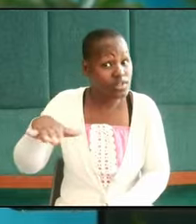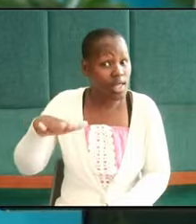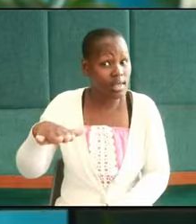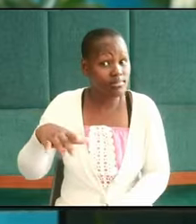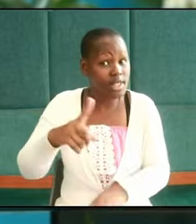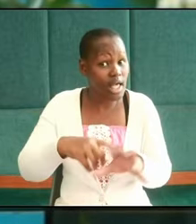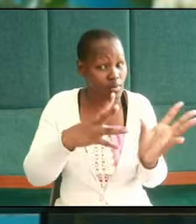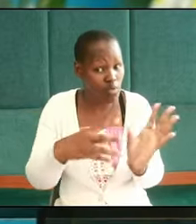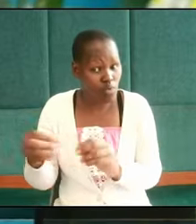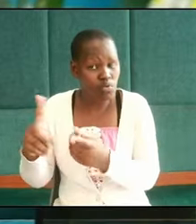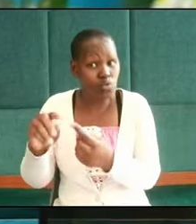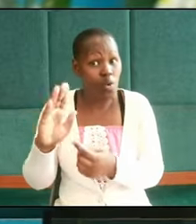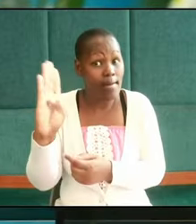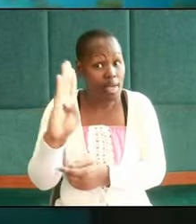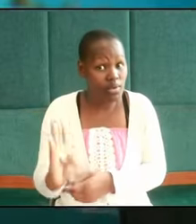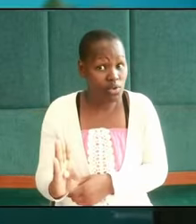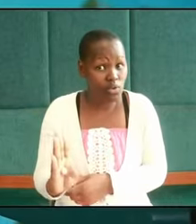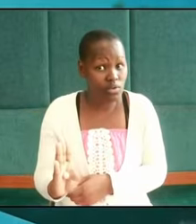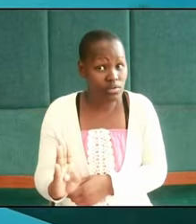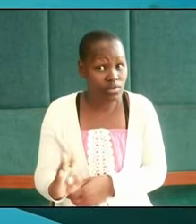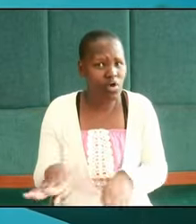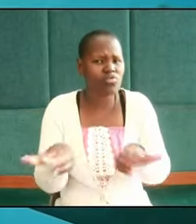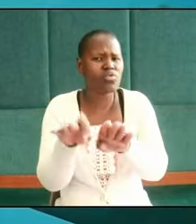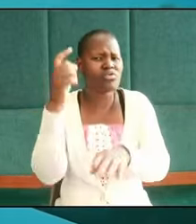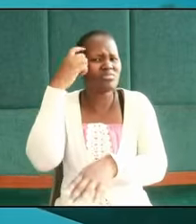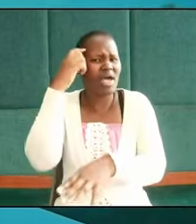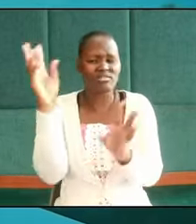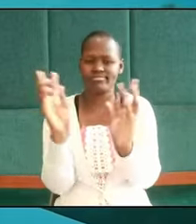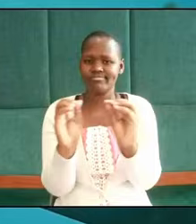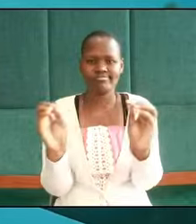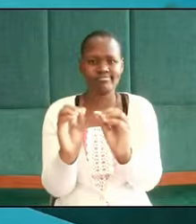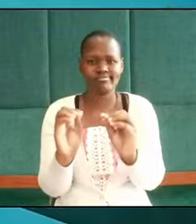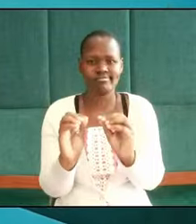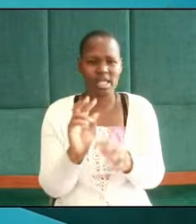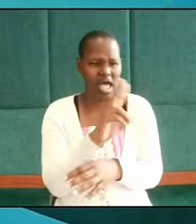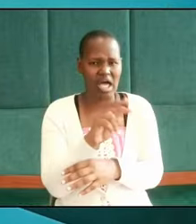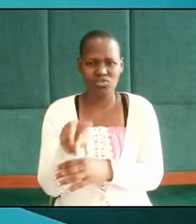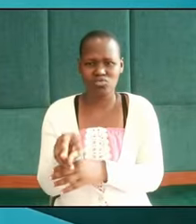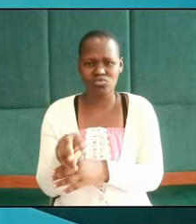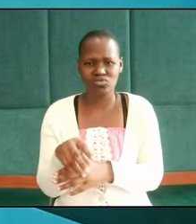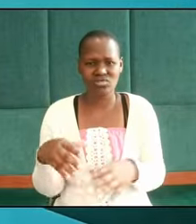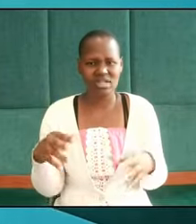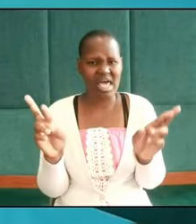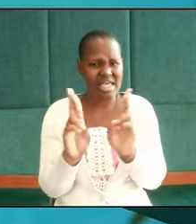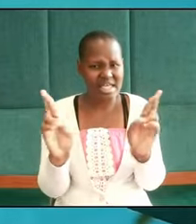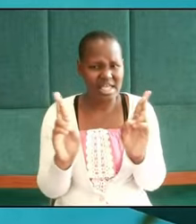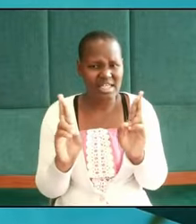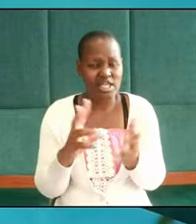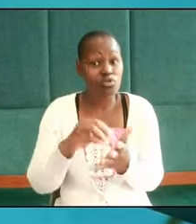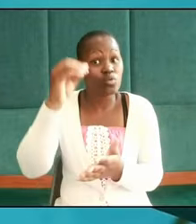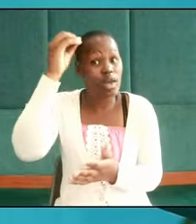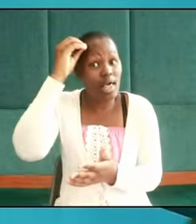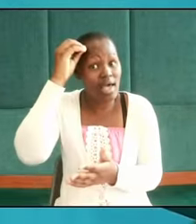go to Babylon they did not close their minds their attitude was readiness to learn